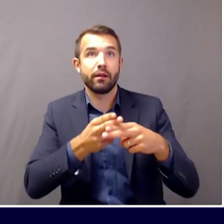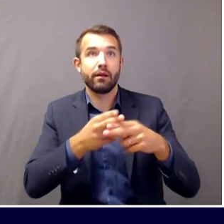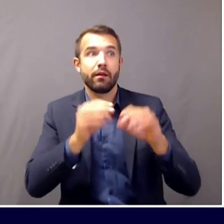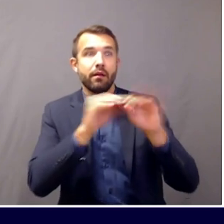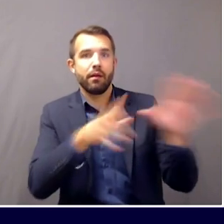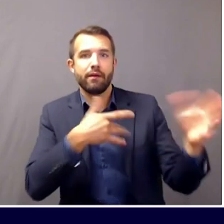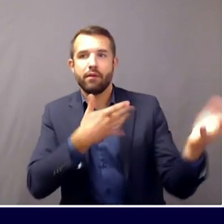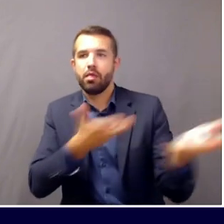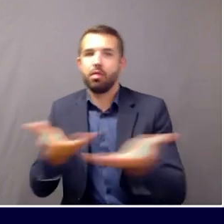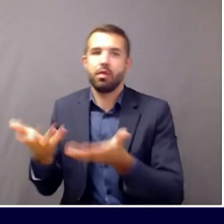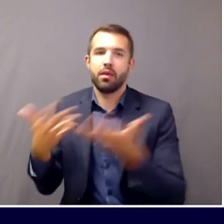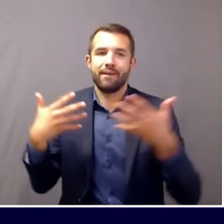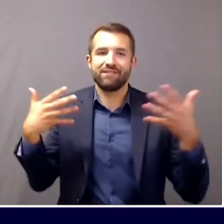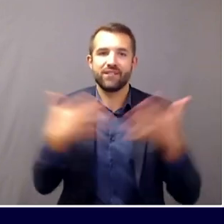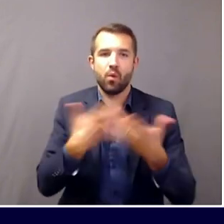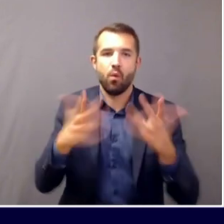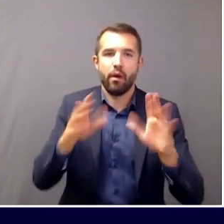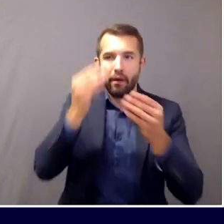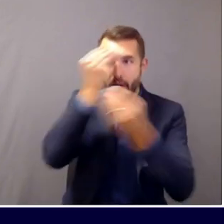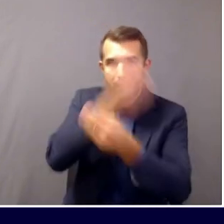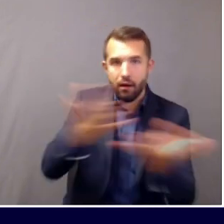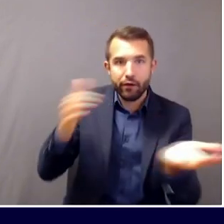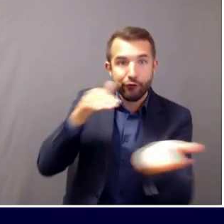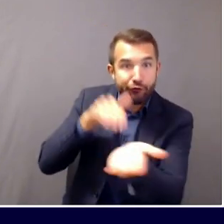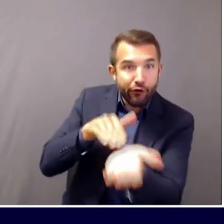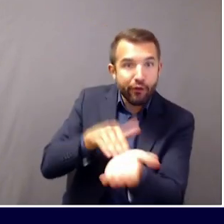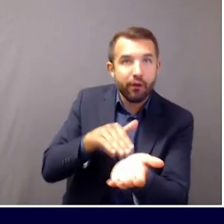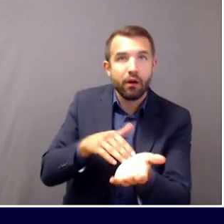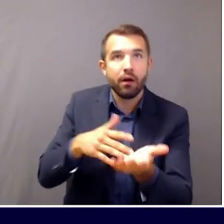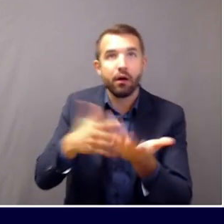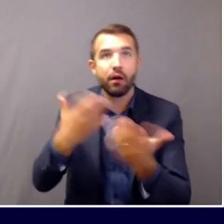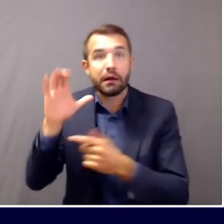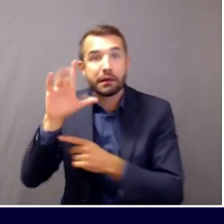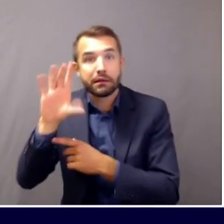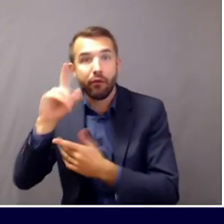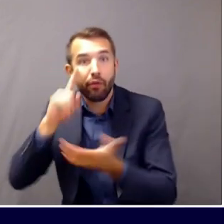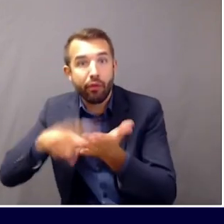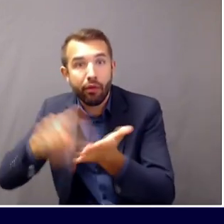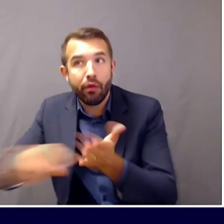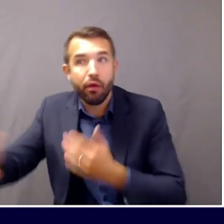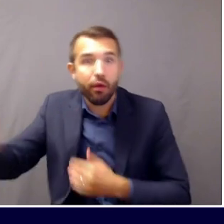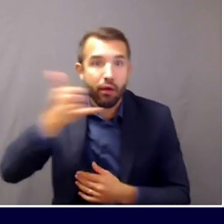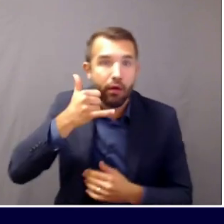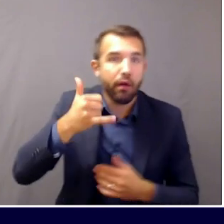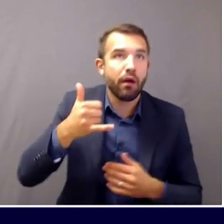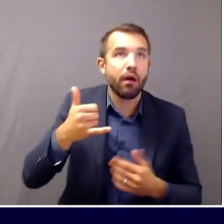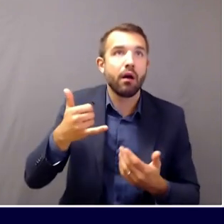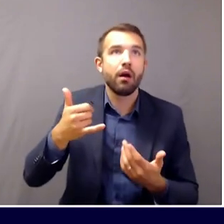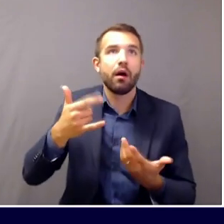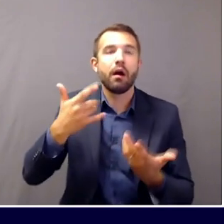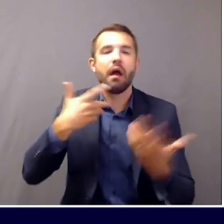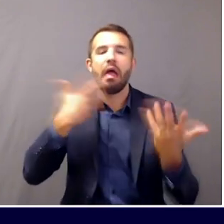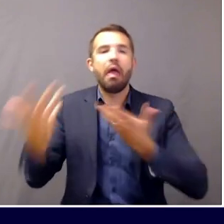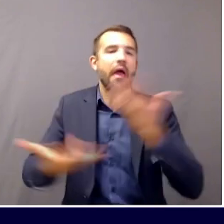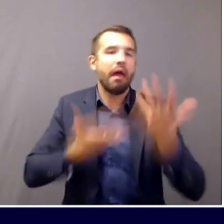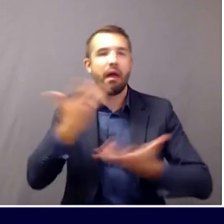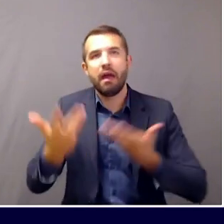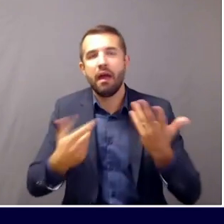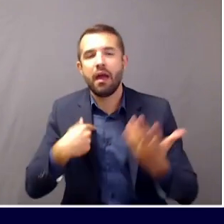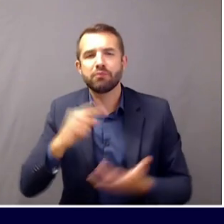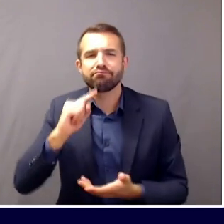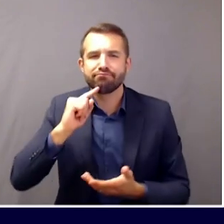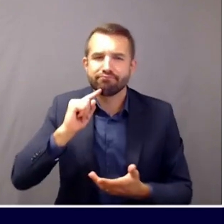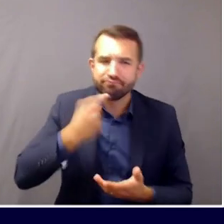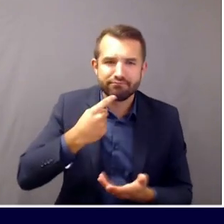be willing to talk to public health officials about folks you've been in contact with. So, we take that obligation very seriously, and it's what we